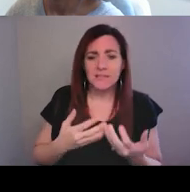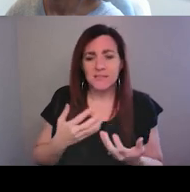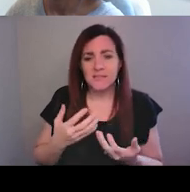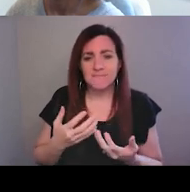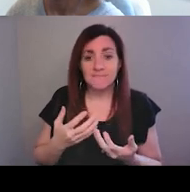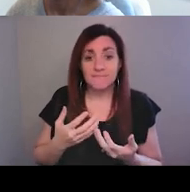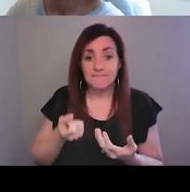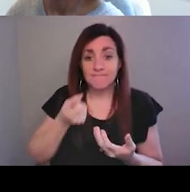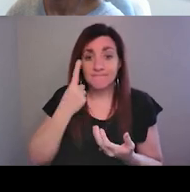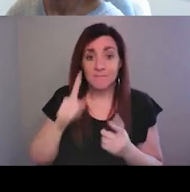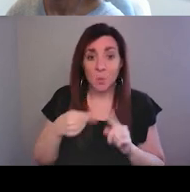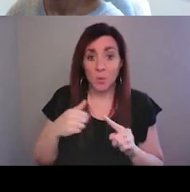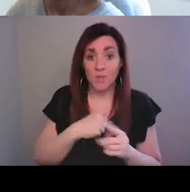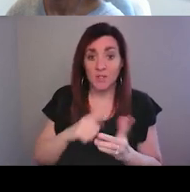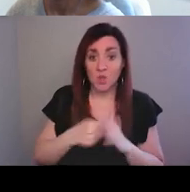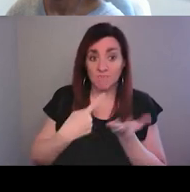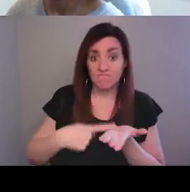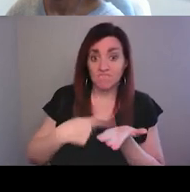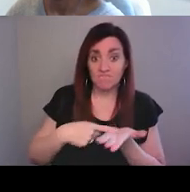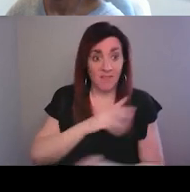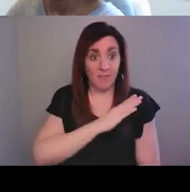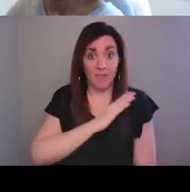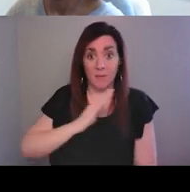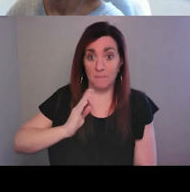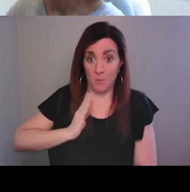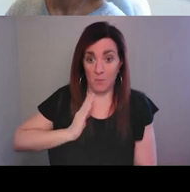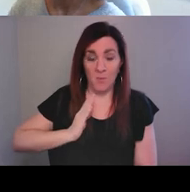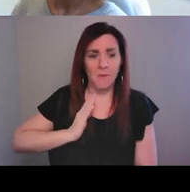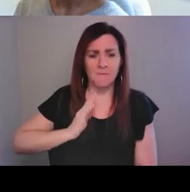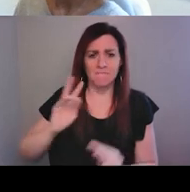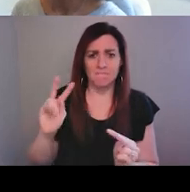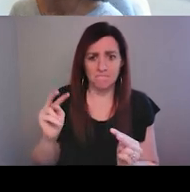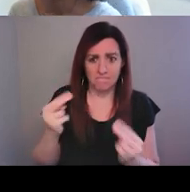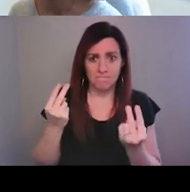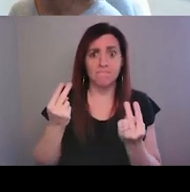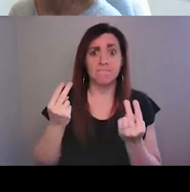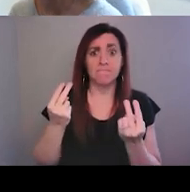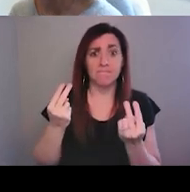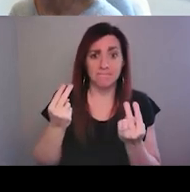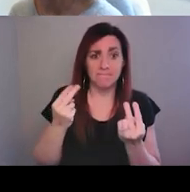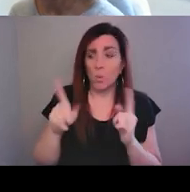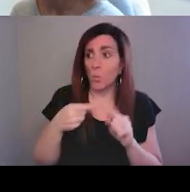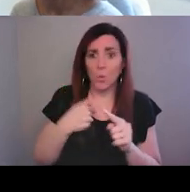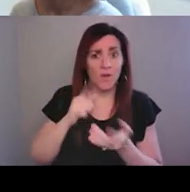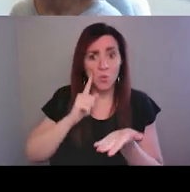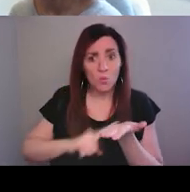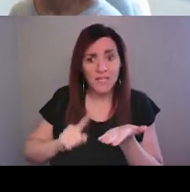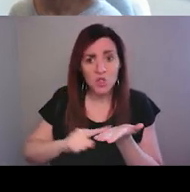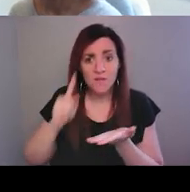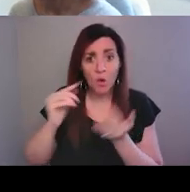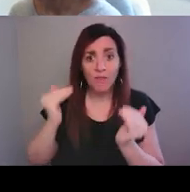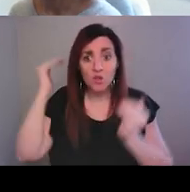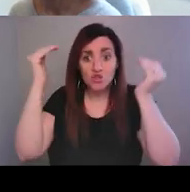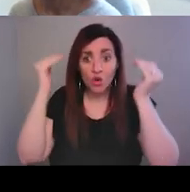when we started talking about it and our board looked at us when we did the research on the adult models,